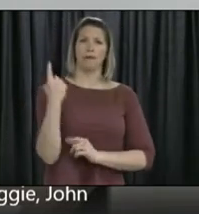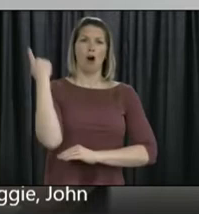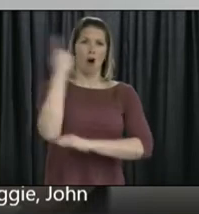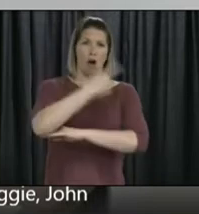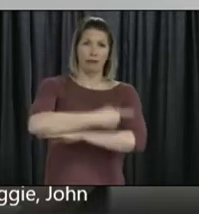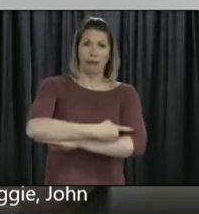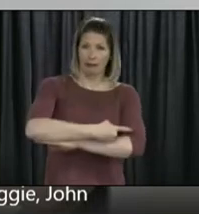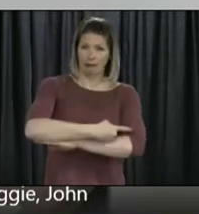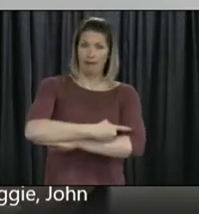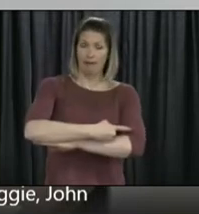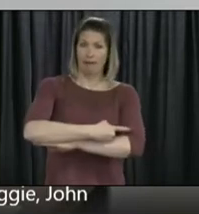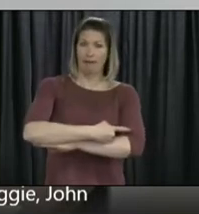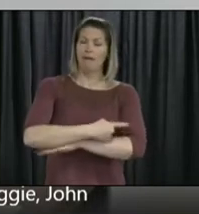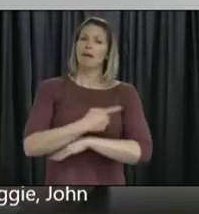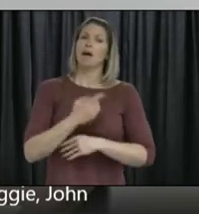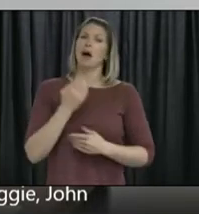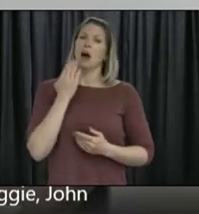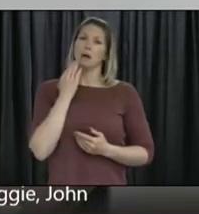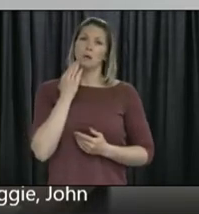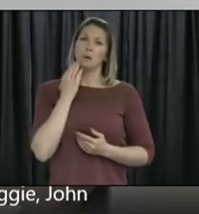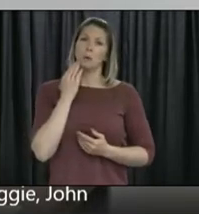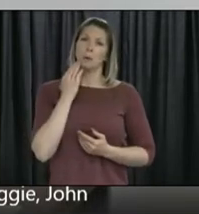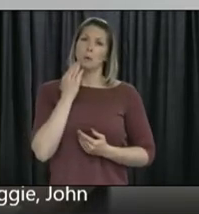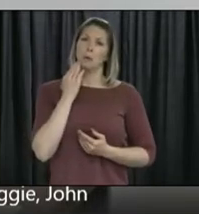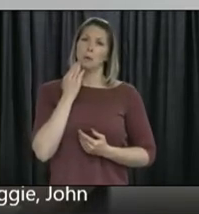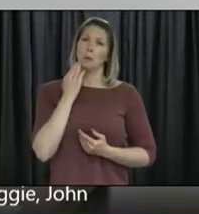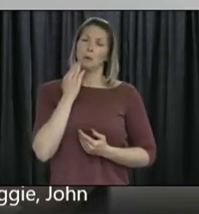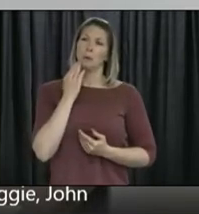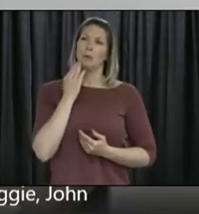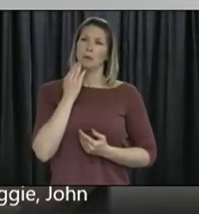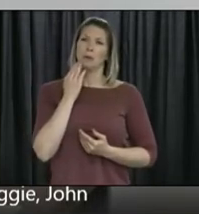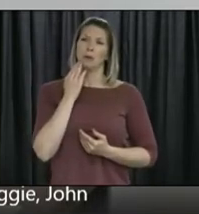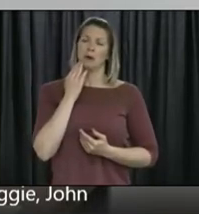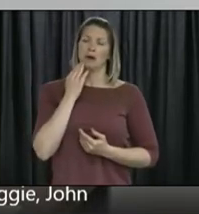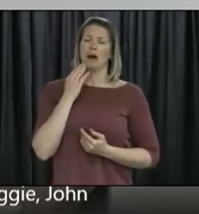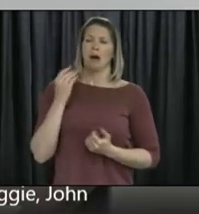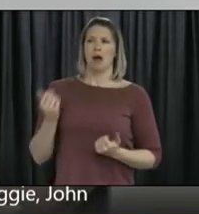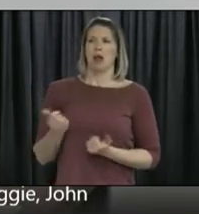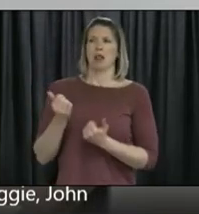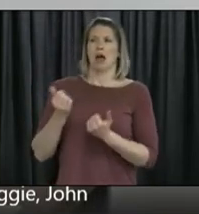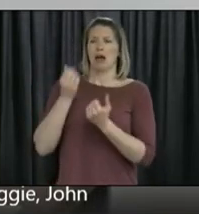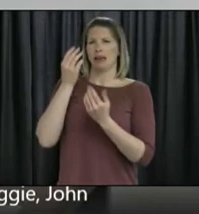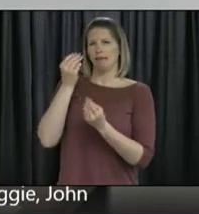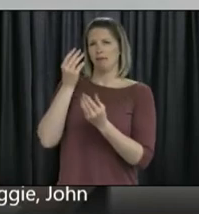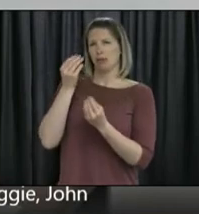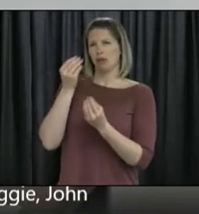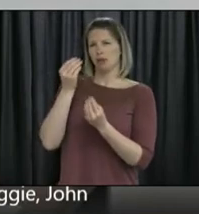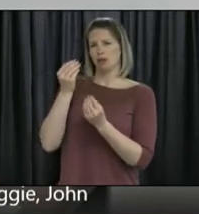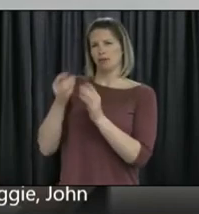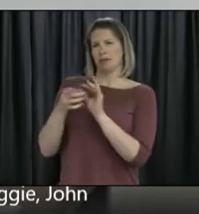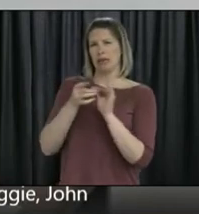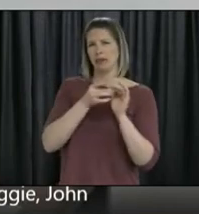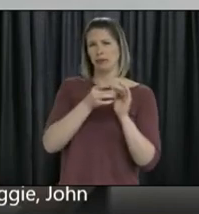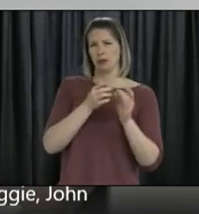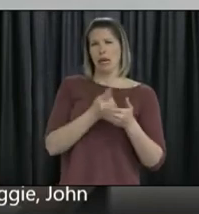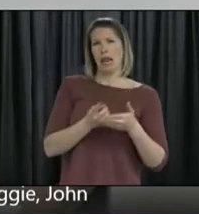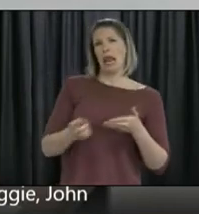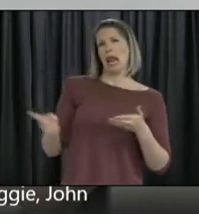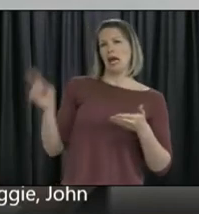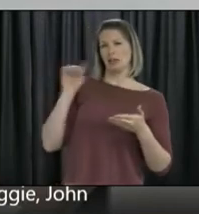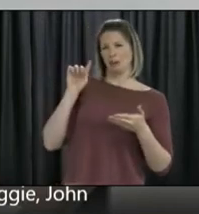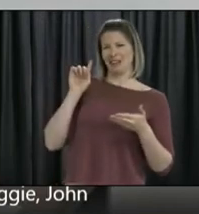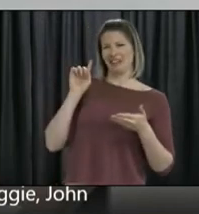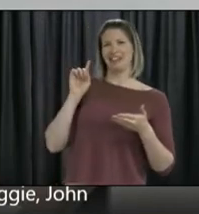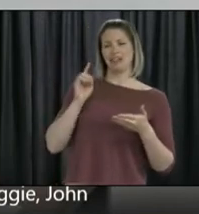them. There's a lot about that incident last weekend that is still with Eastern Health, and I am waiting